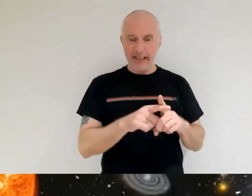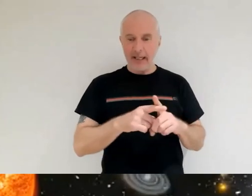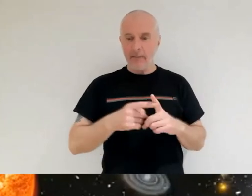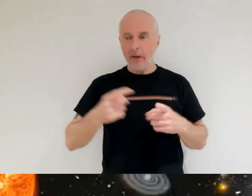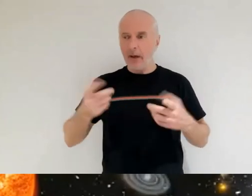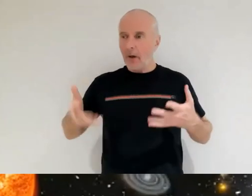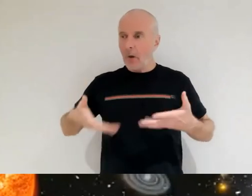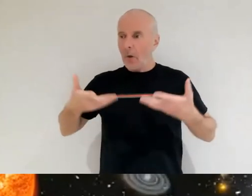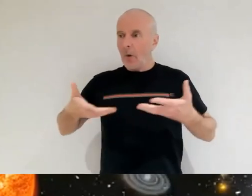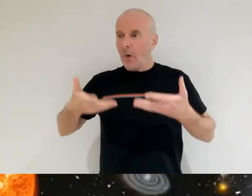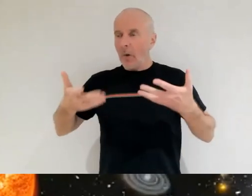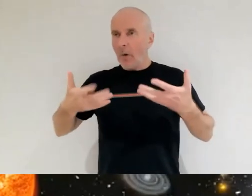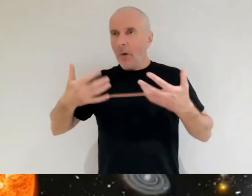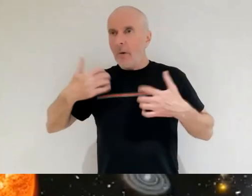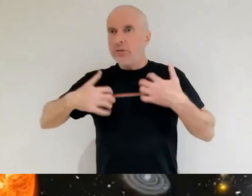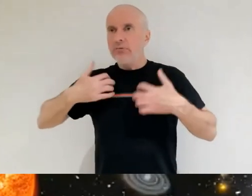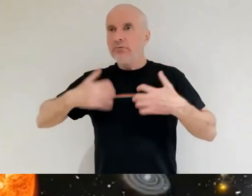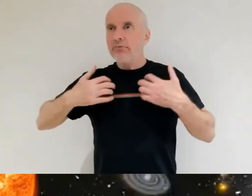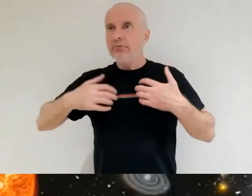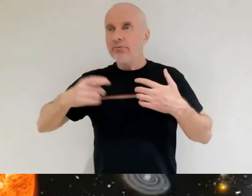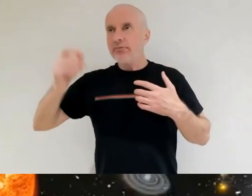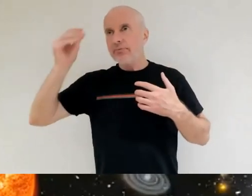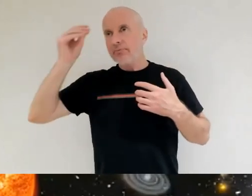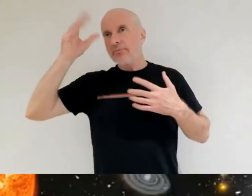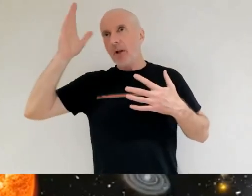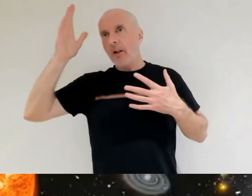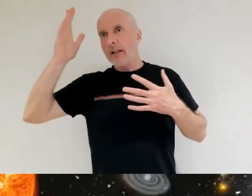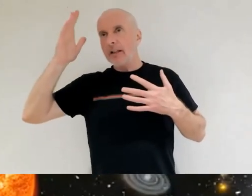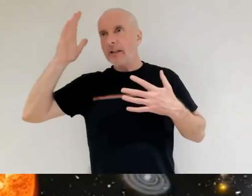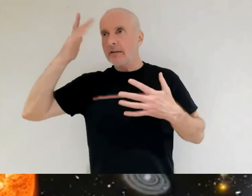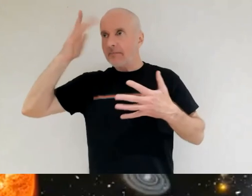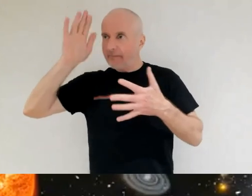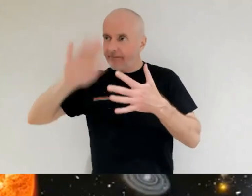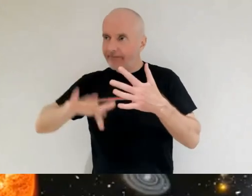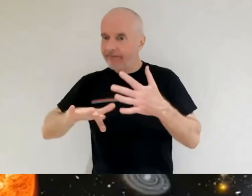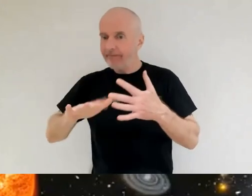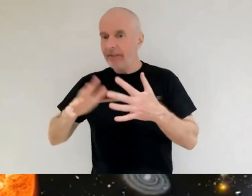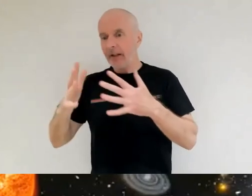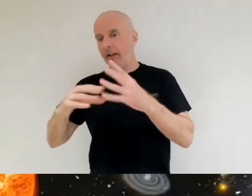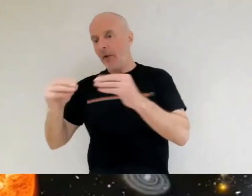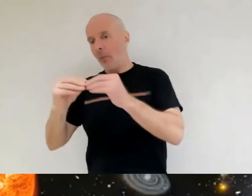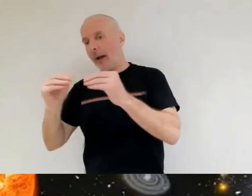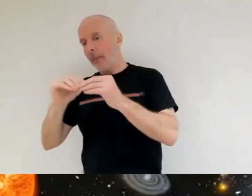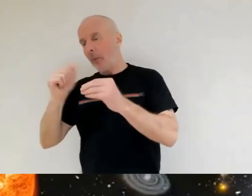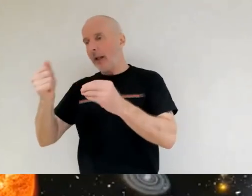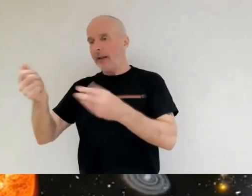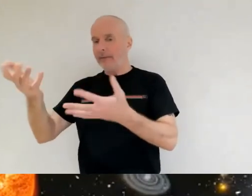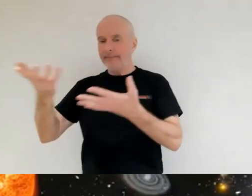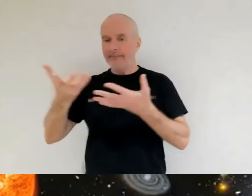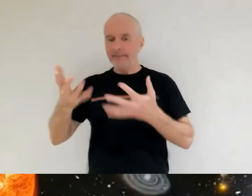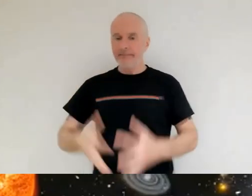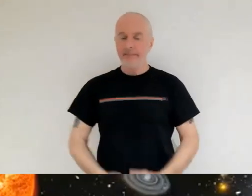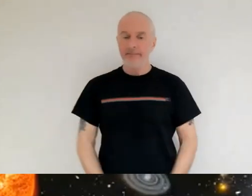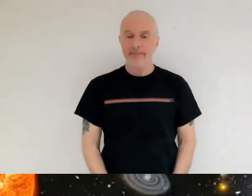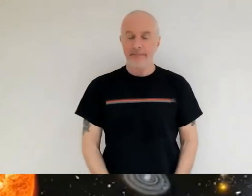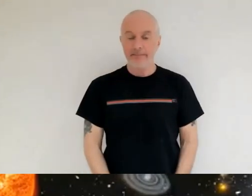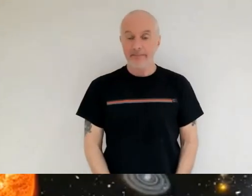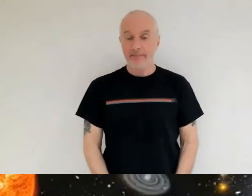knowledge information and education that the web telescope is going to give us and then the third point is